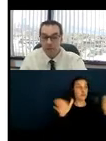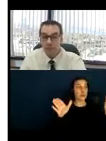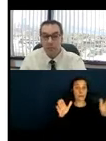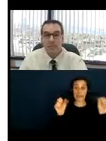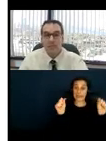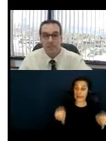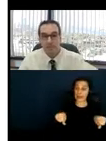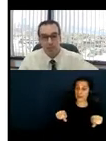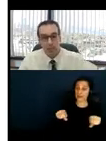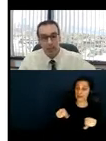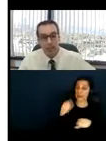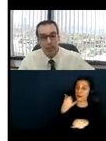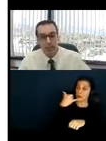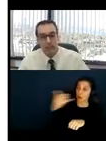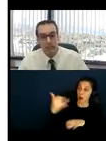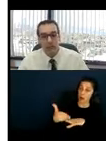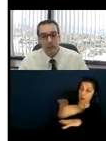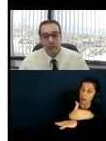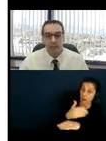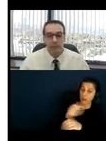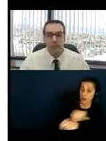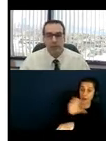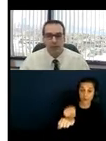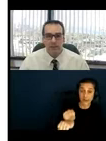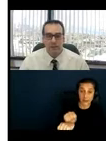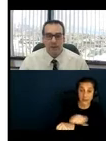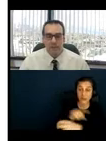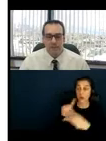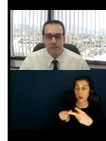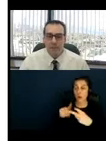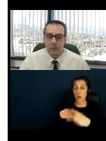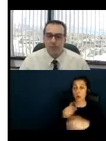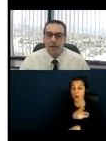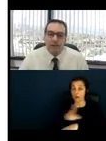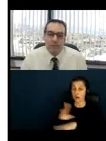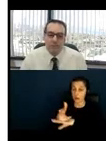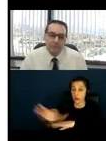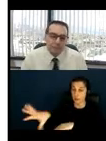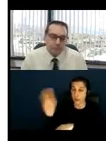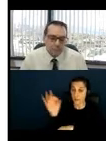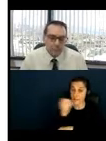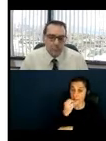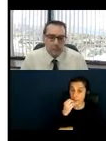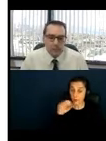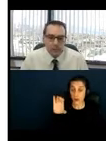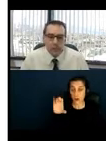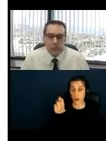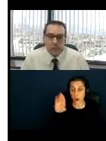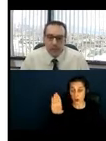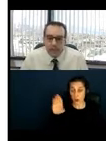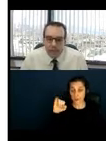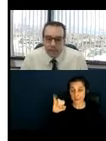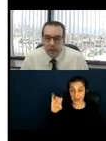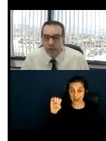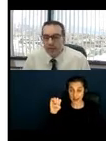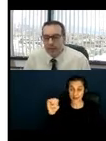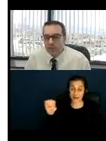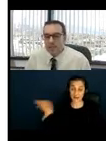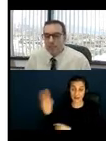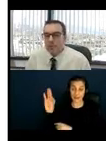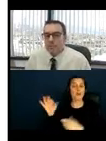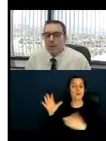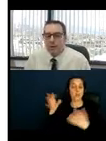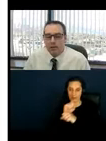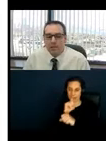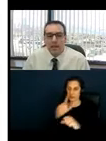know, these options should be accessible as well in the various methods that you are providing. The ADA obligations,